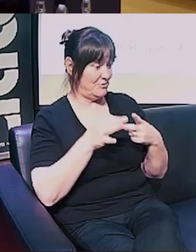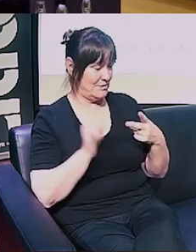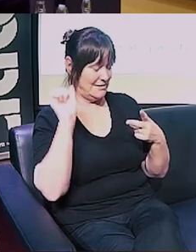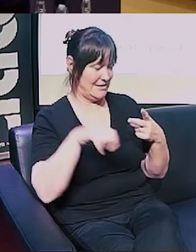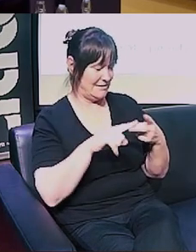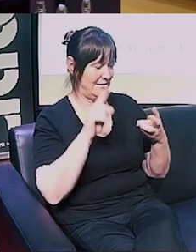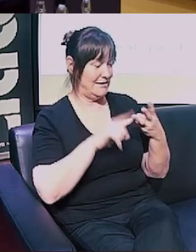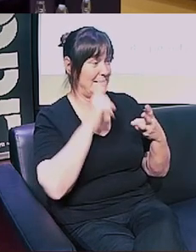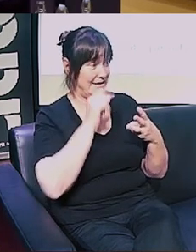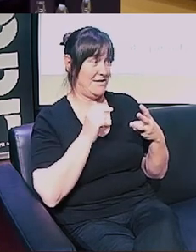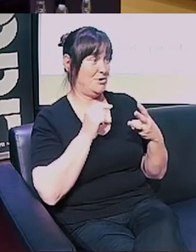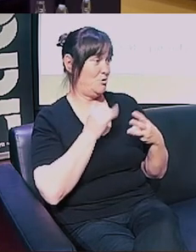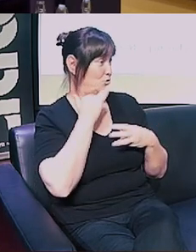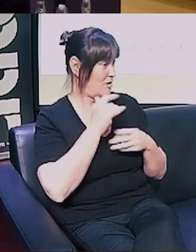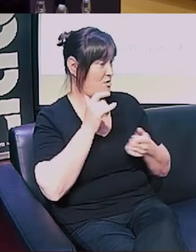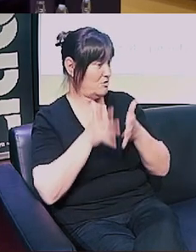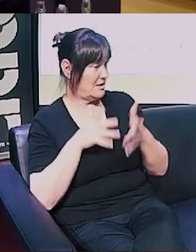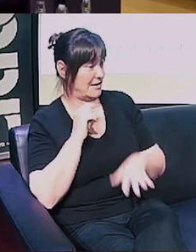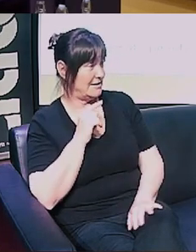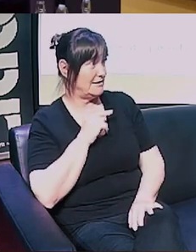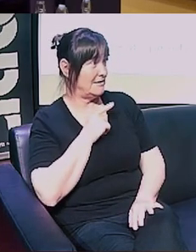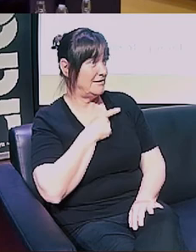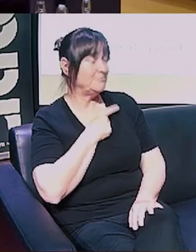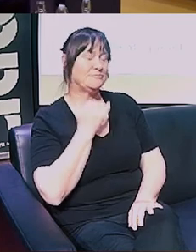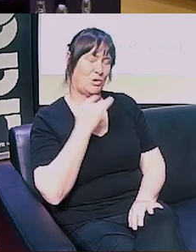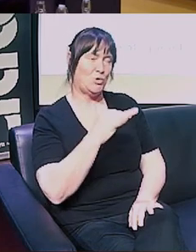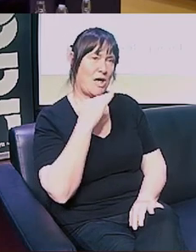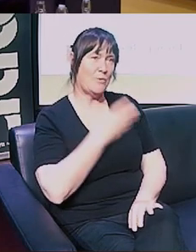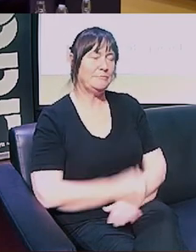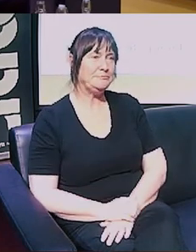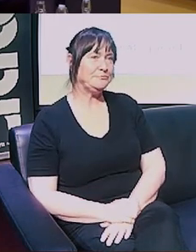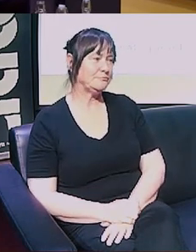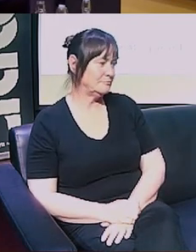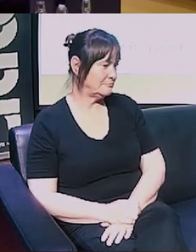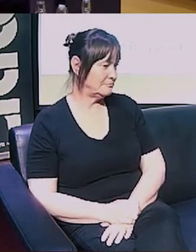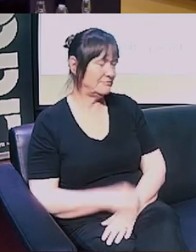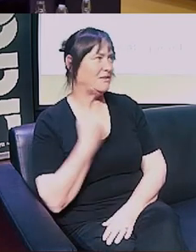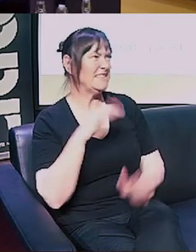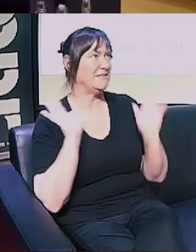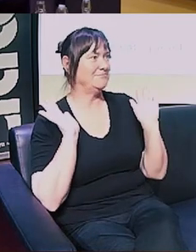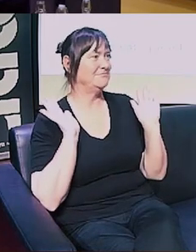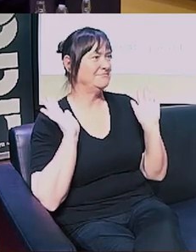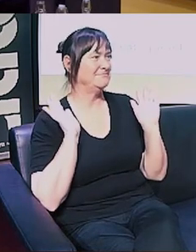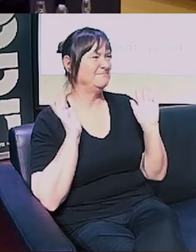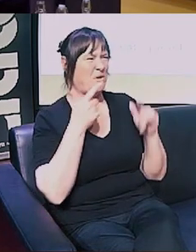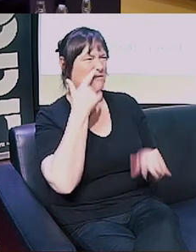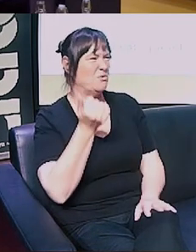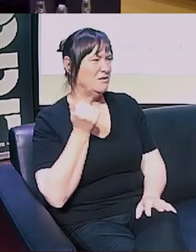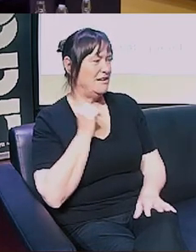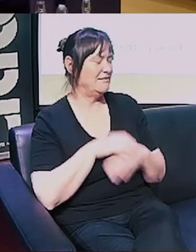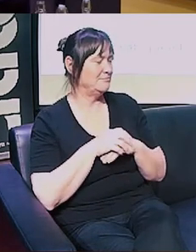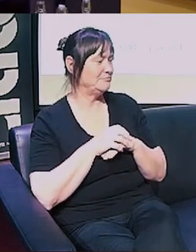And can you demonstrate any te reo or sign? quote, Jack Tako Ingwa. Beyond that, no, unfortunately, it's,